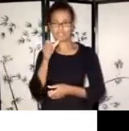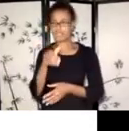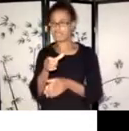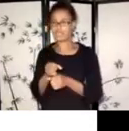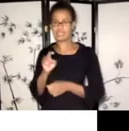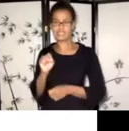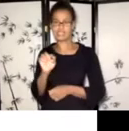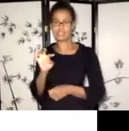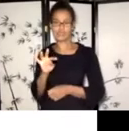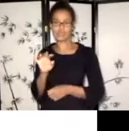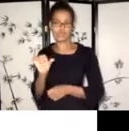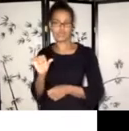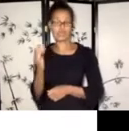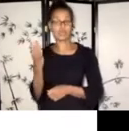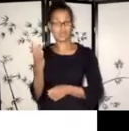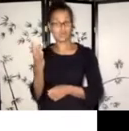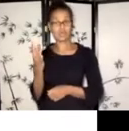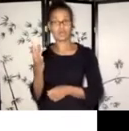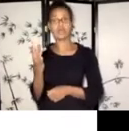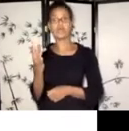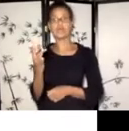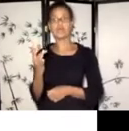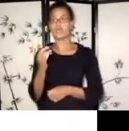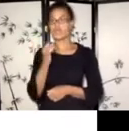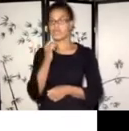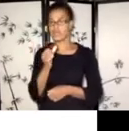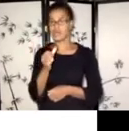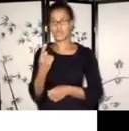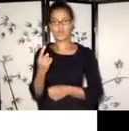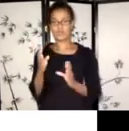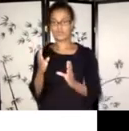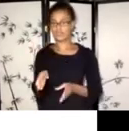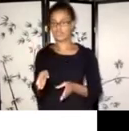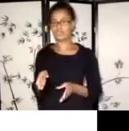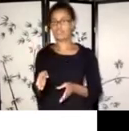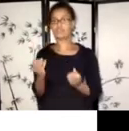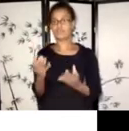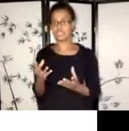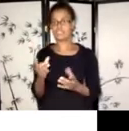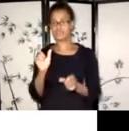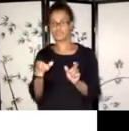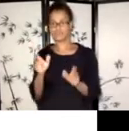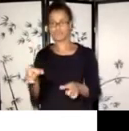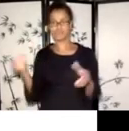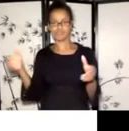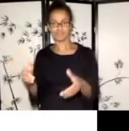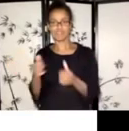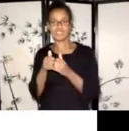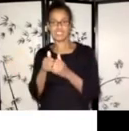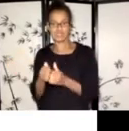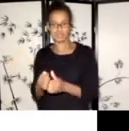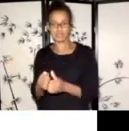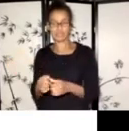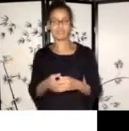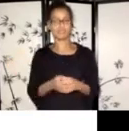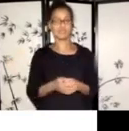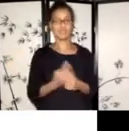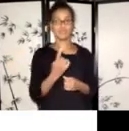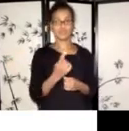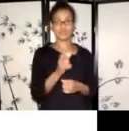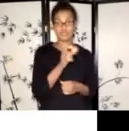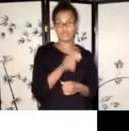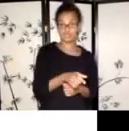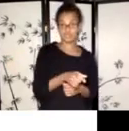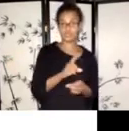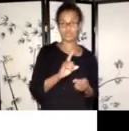there are more than one person and you're all individuals in the project. But if you're an individual or an organization, you're definitely,